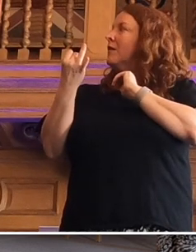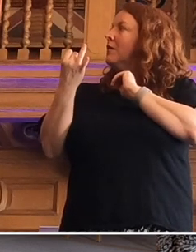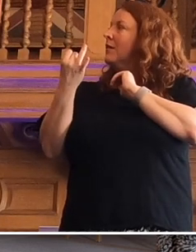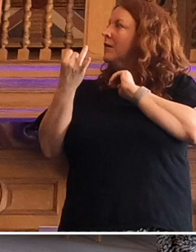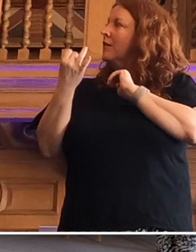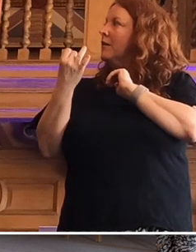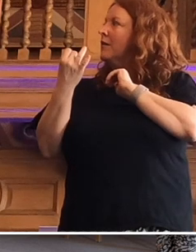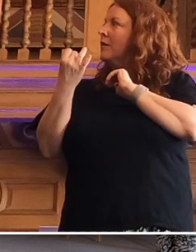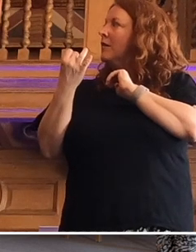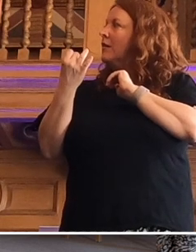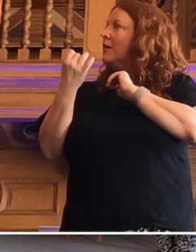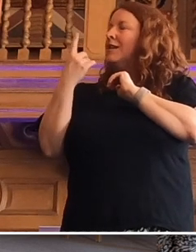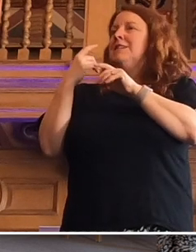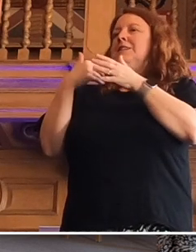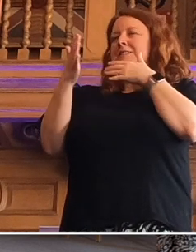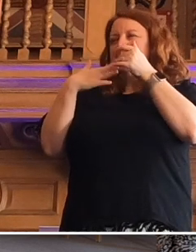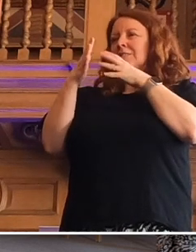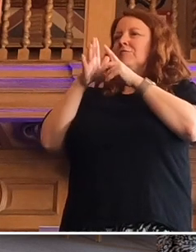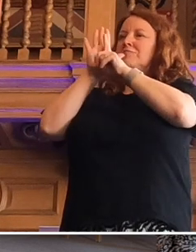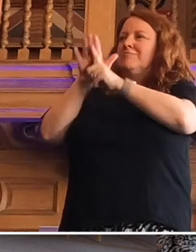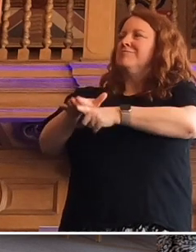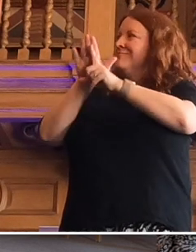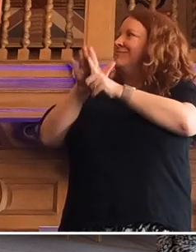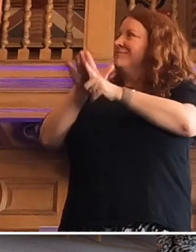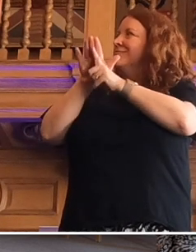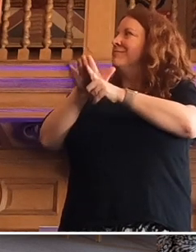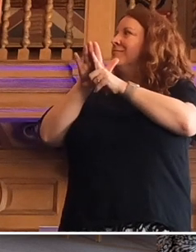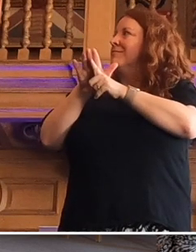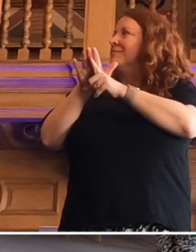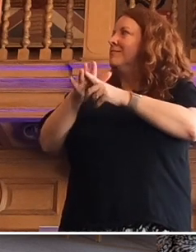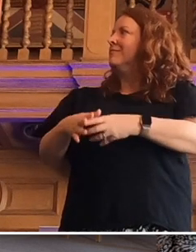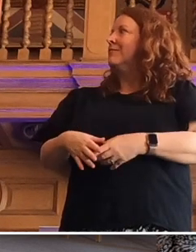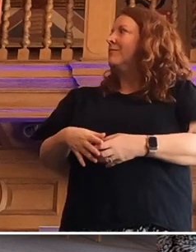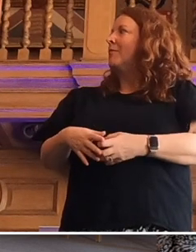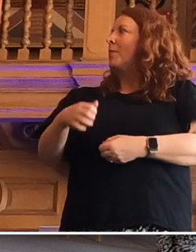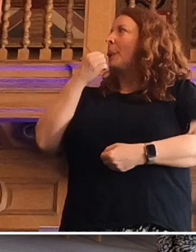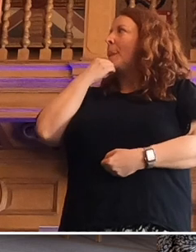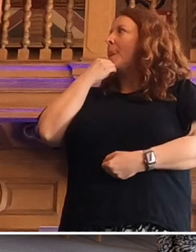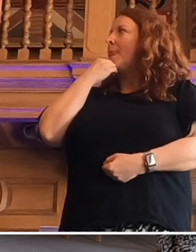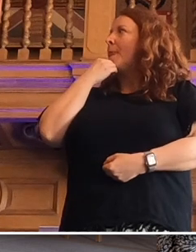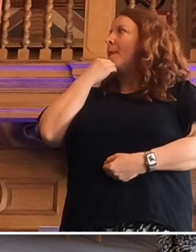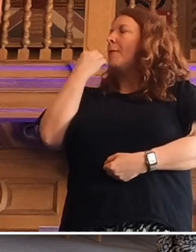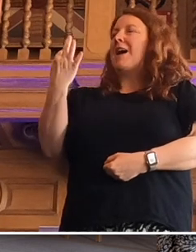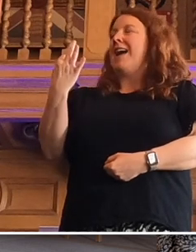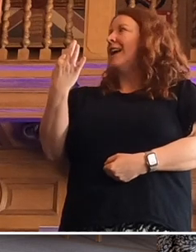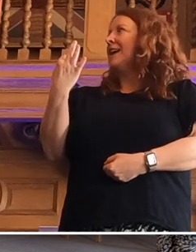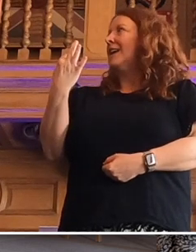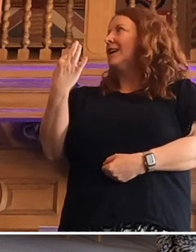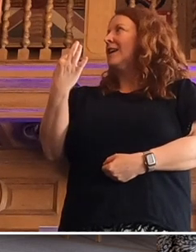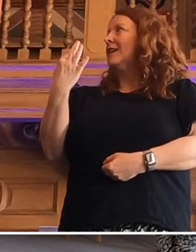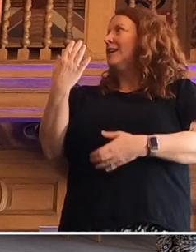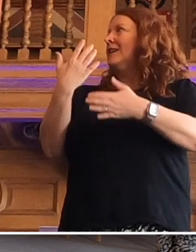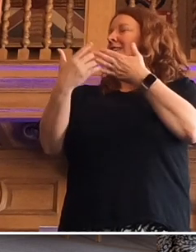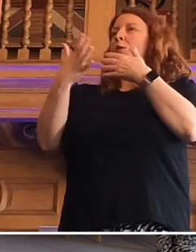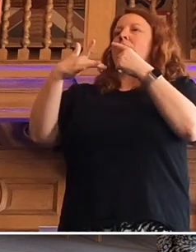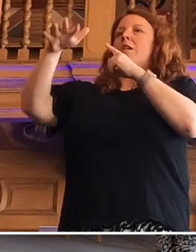discrimination, and their consequences. And number eight was really there from the beginning, which is deal with the climate